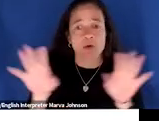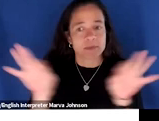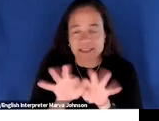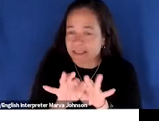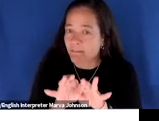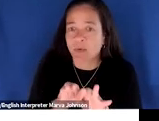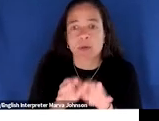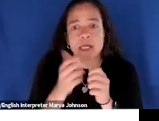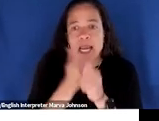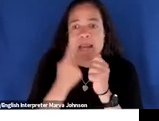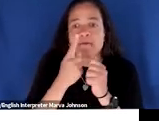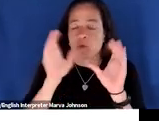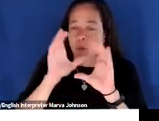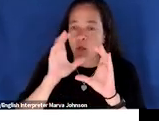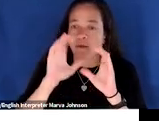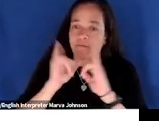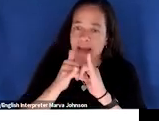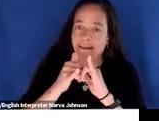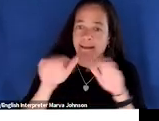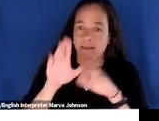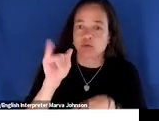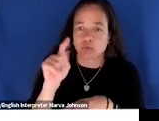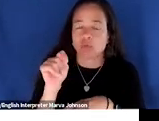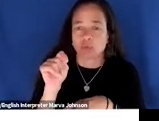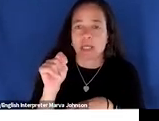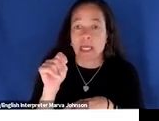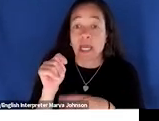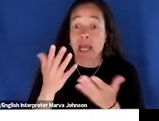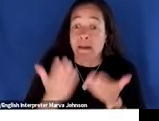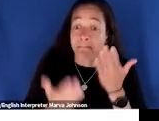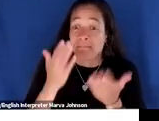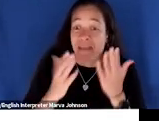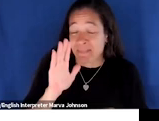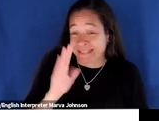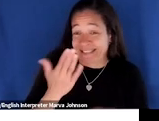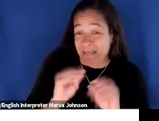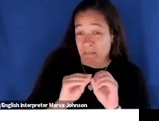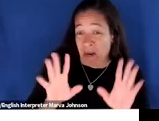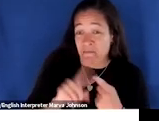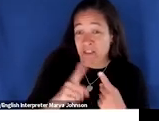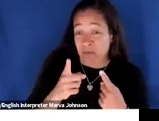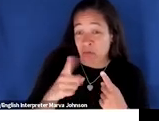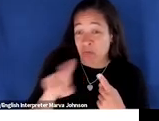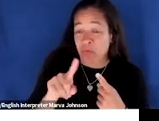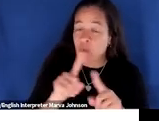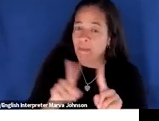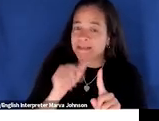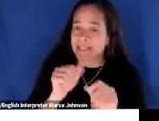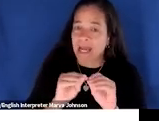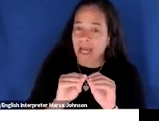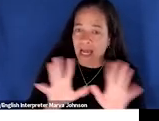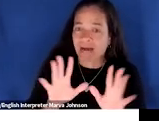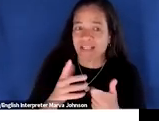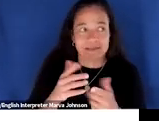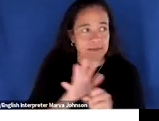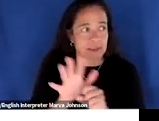searching for ways to do this and you know maybe that seems really obvious to you but it's it's not obvious enough to to researchers